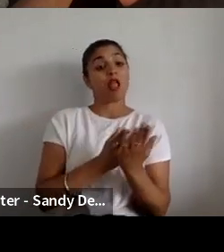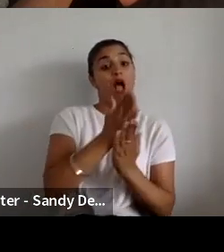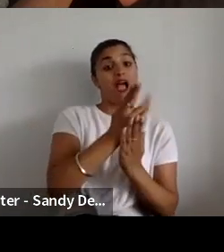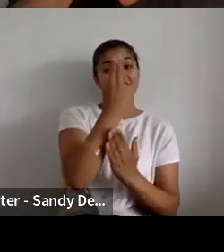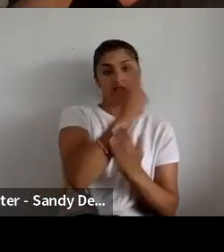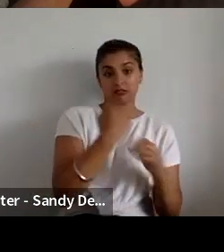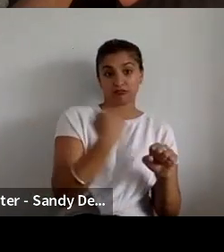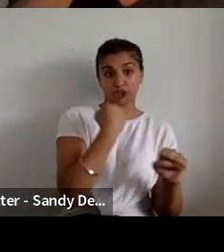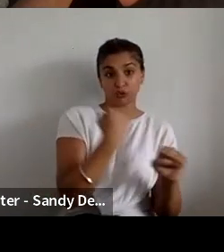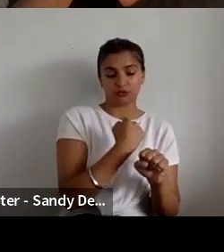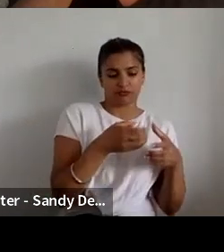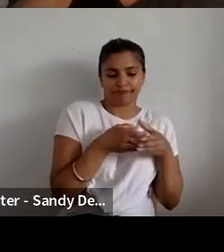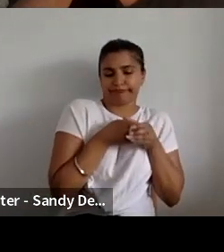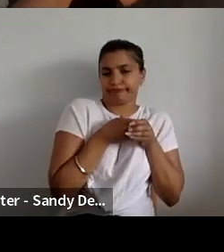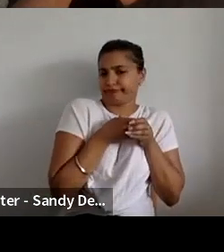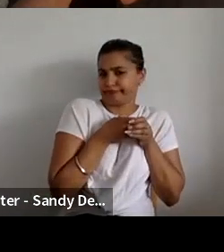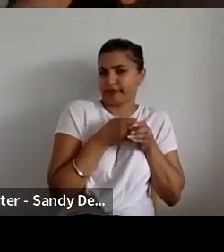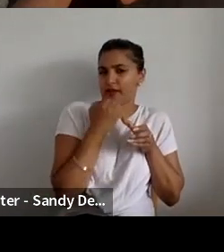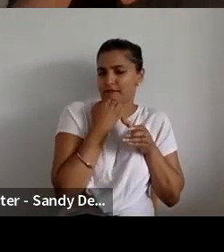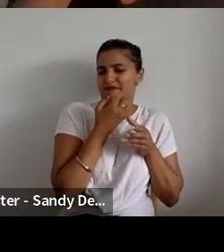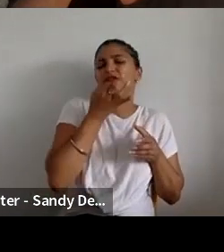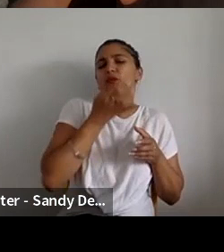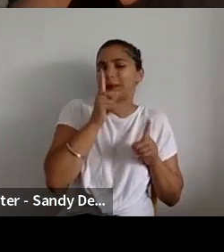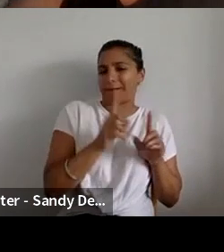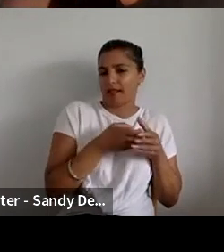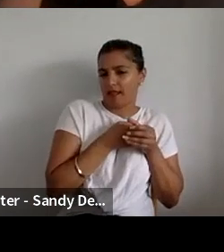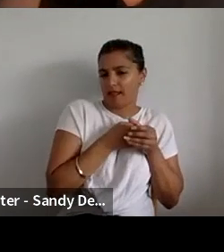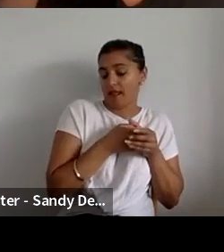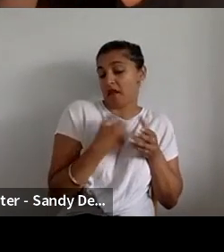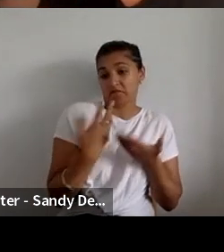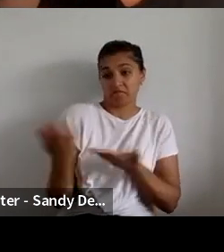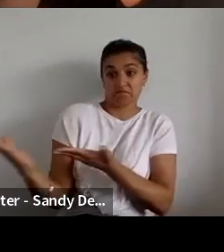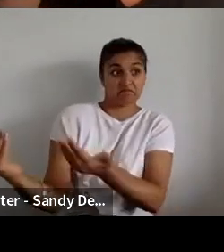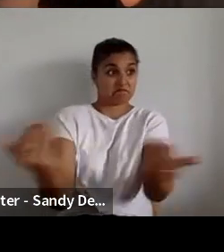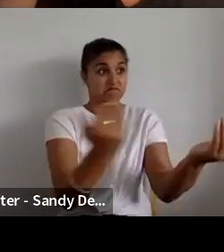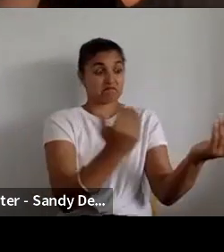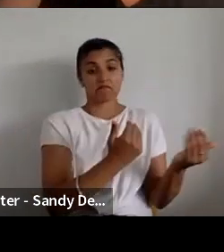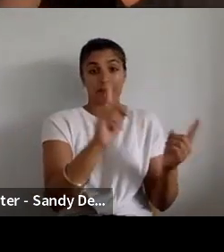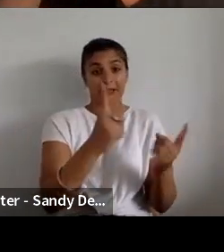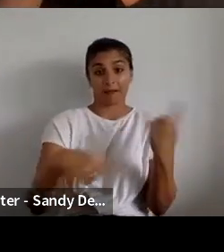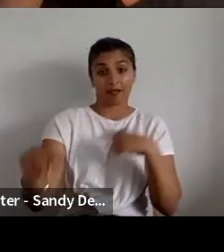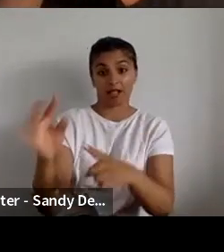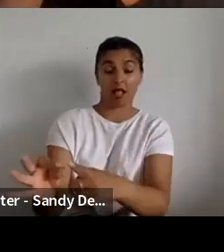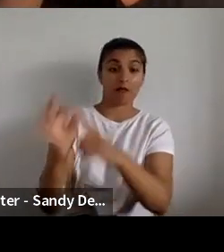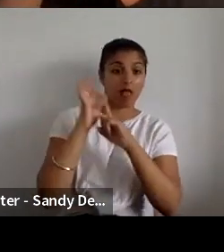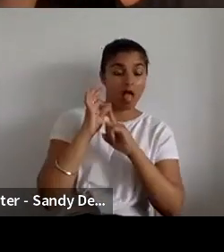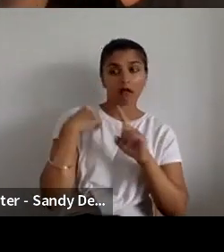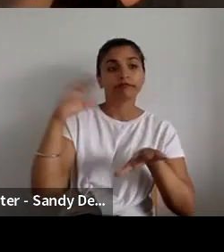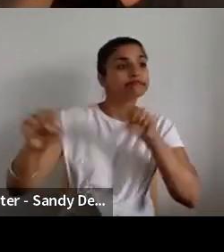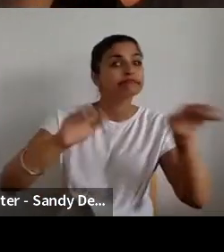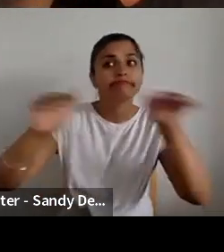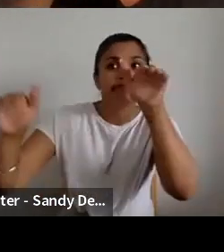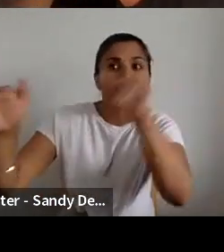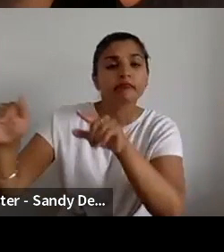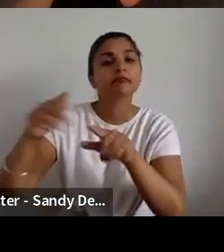than that of artists anyway but we invited applications and reached out to diversity focus groups to encourage a